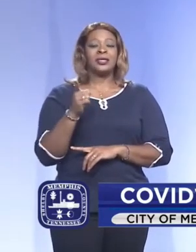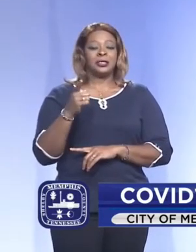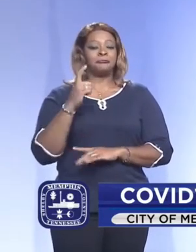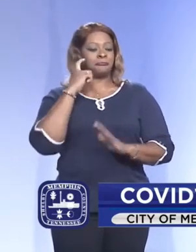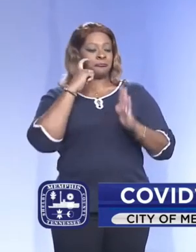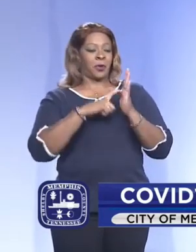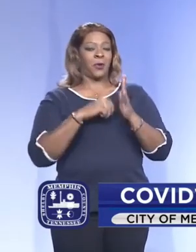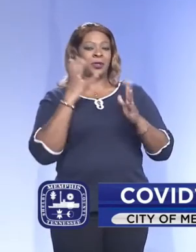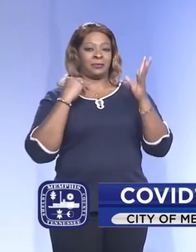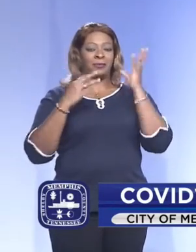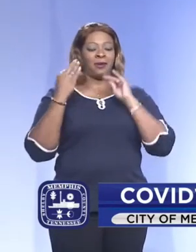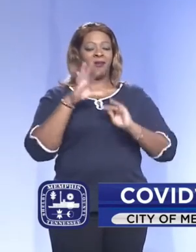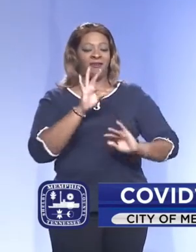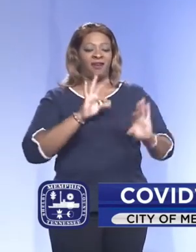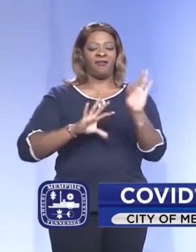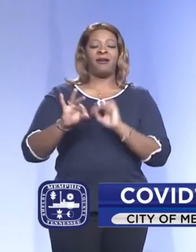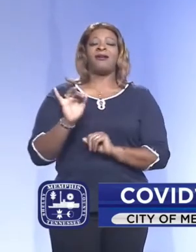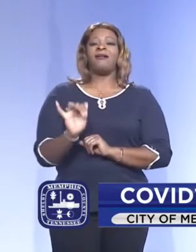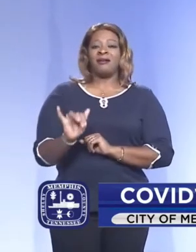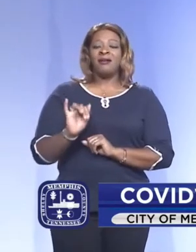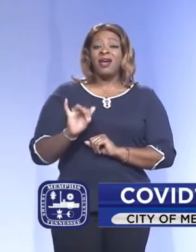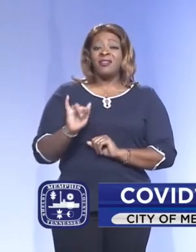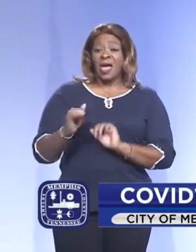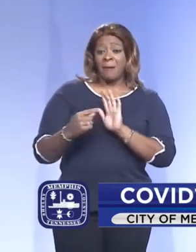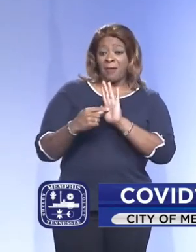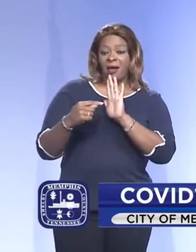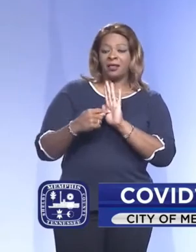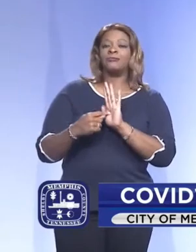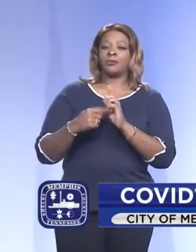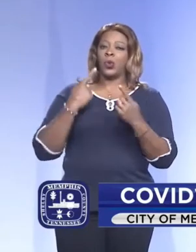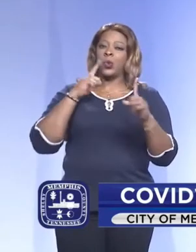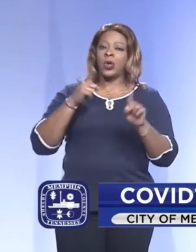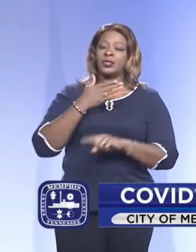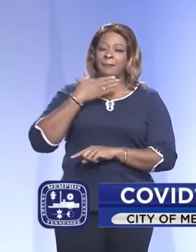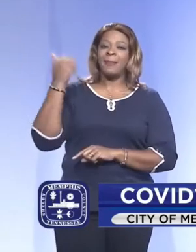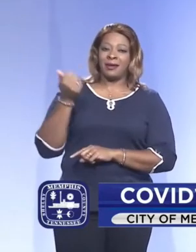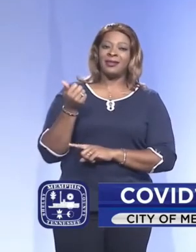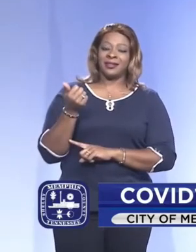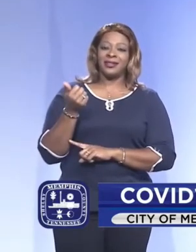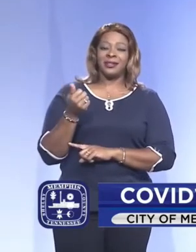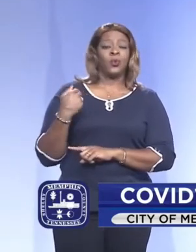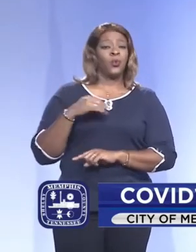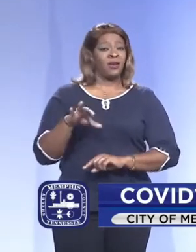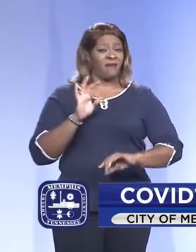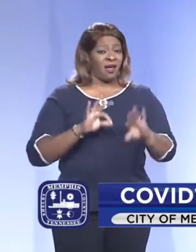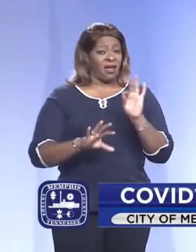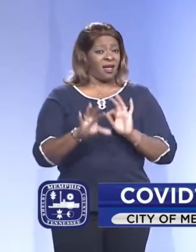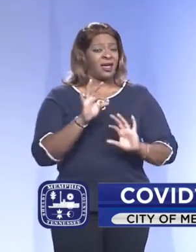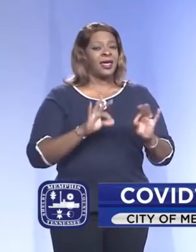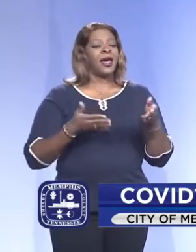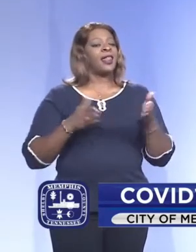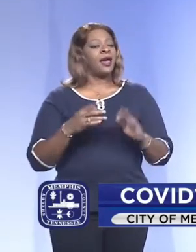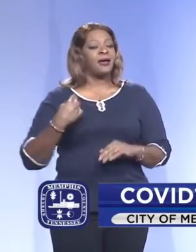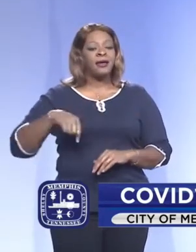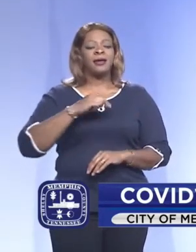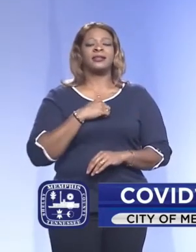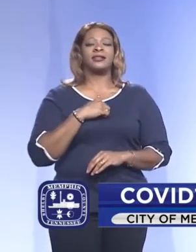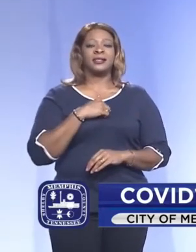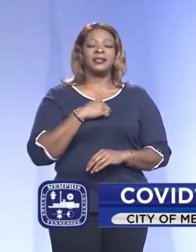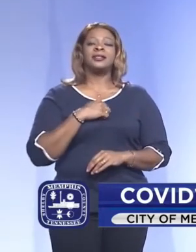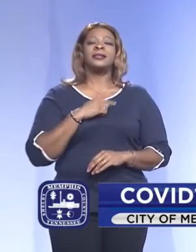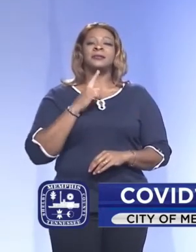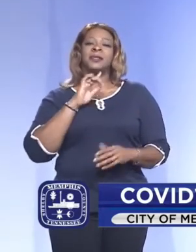it, and we find that that model works pretty good. And we find that it allows us to be